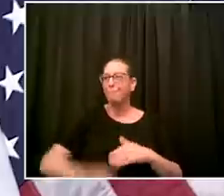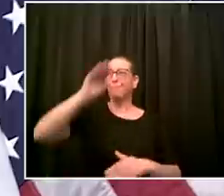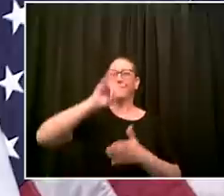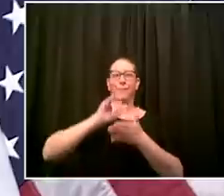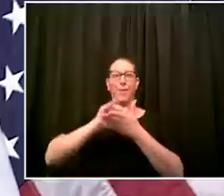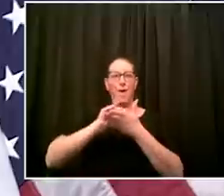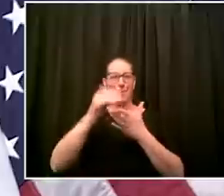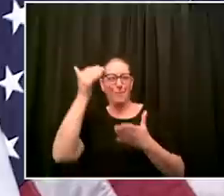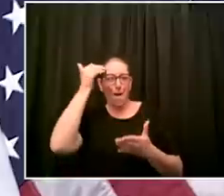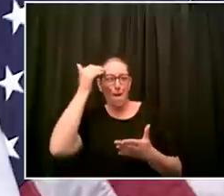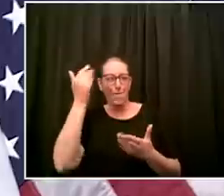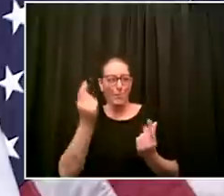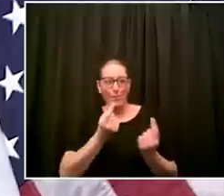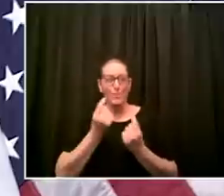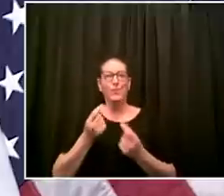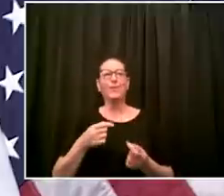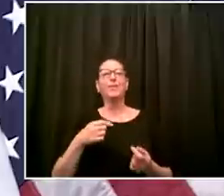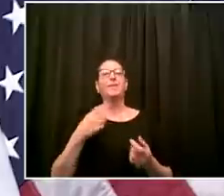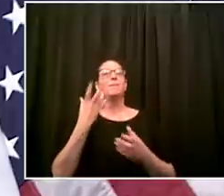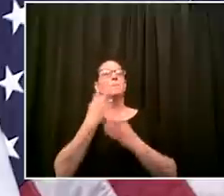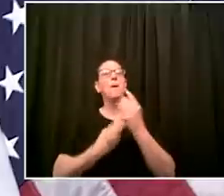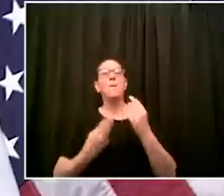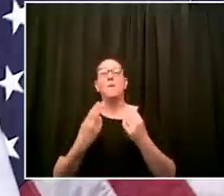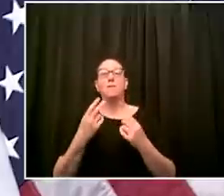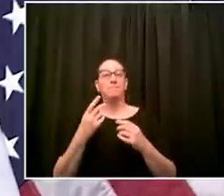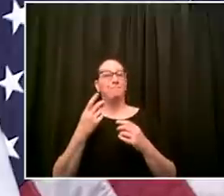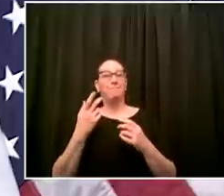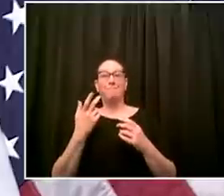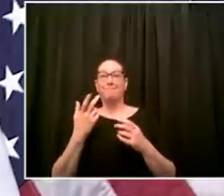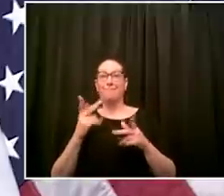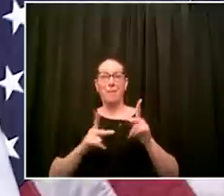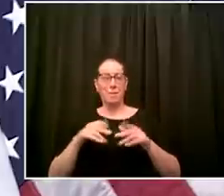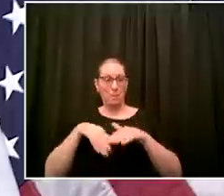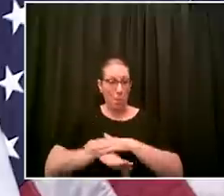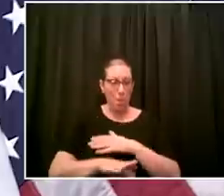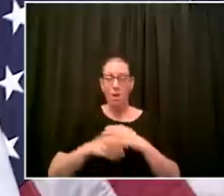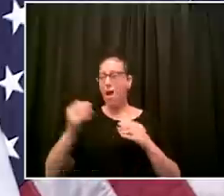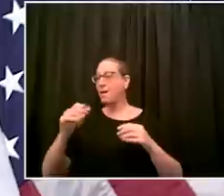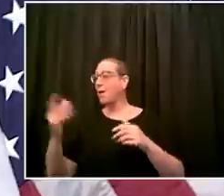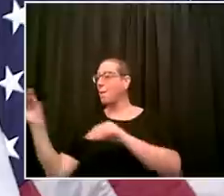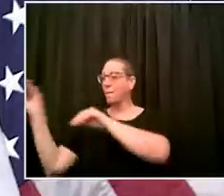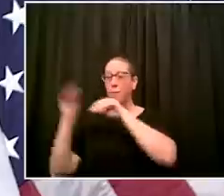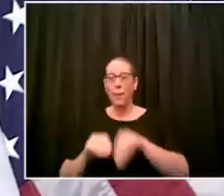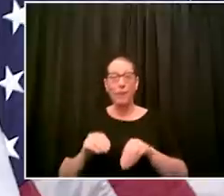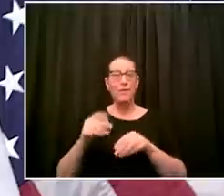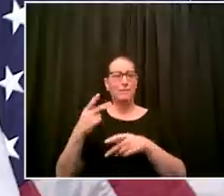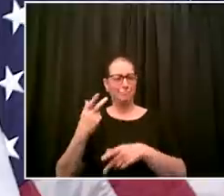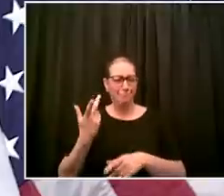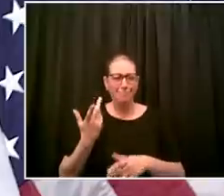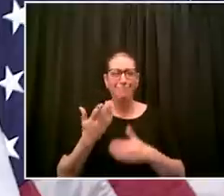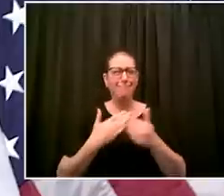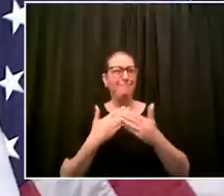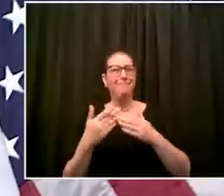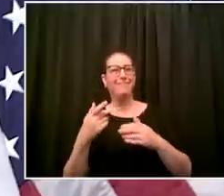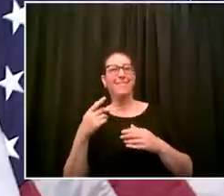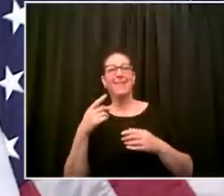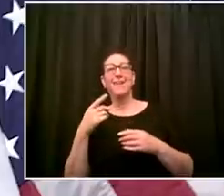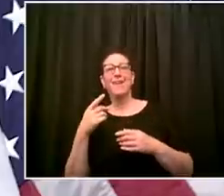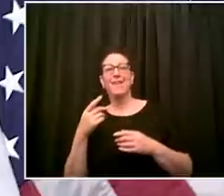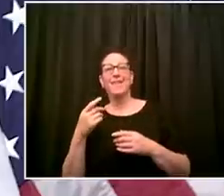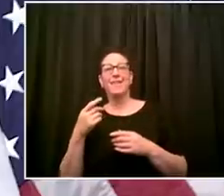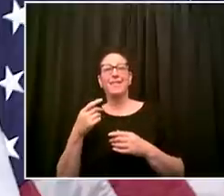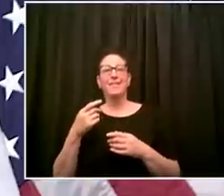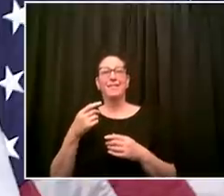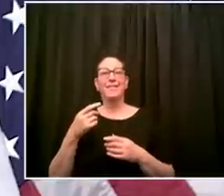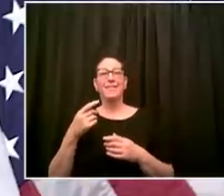skills and talents from around the world for generations you add that all together there's no place that could better fight back this